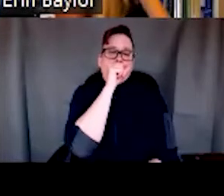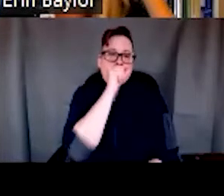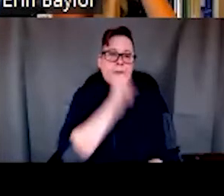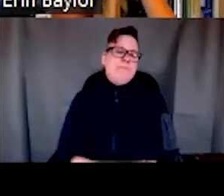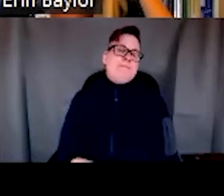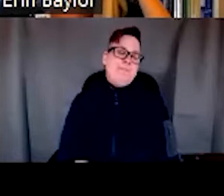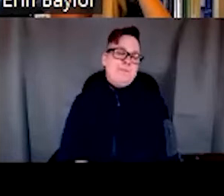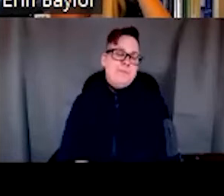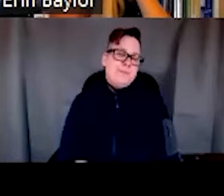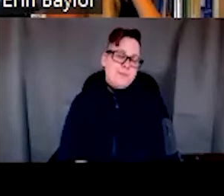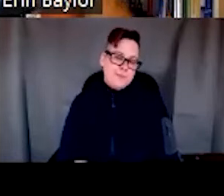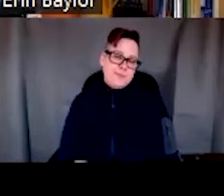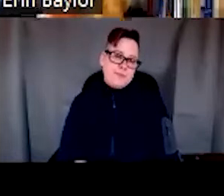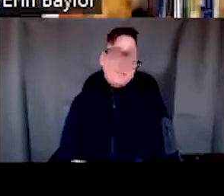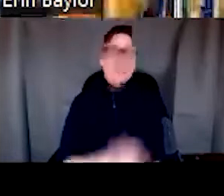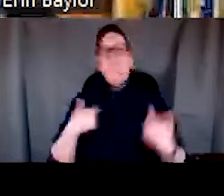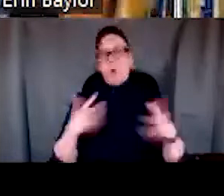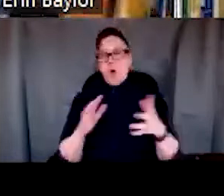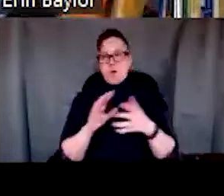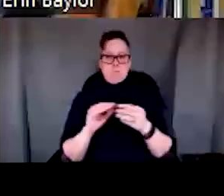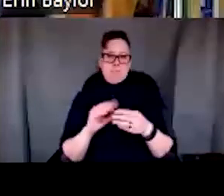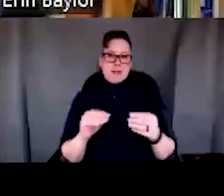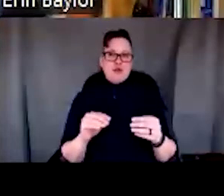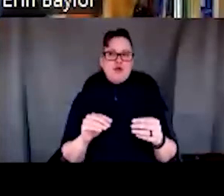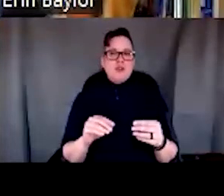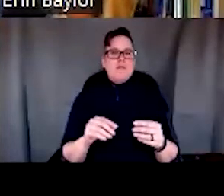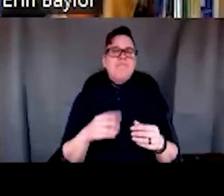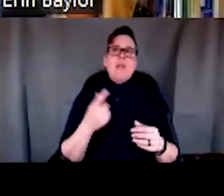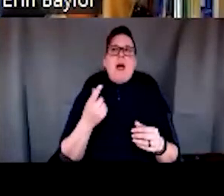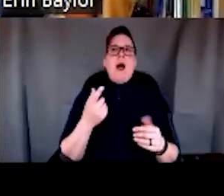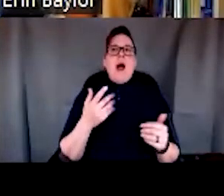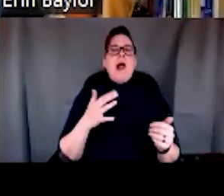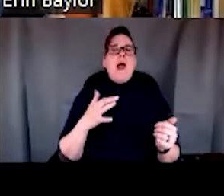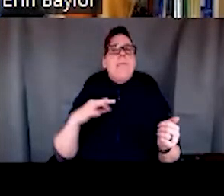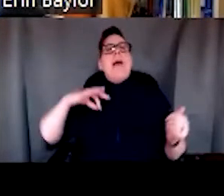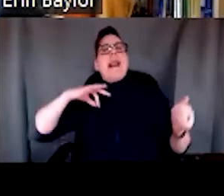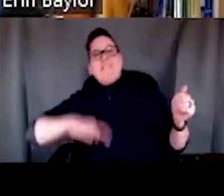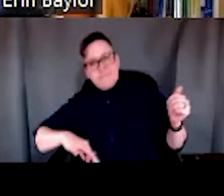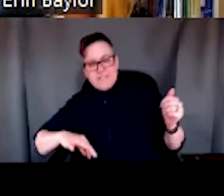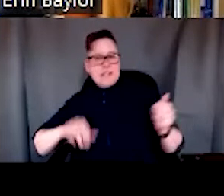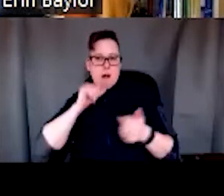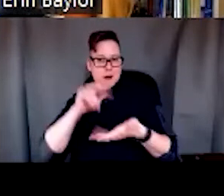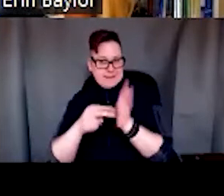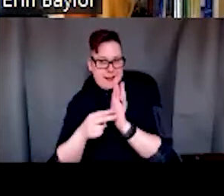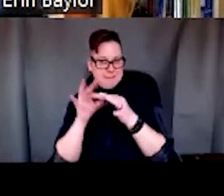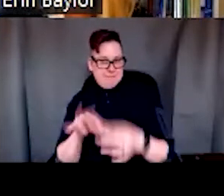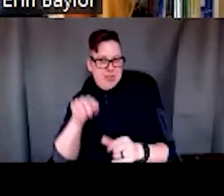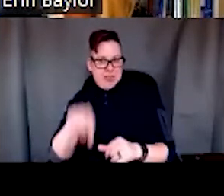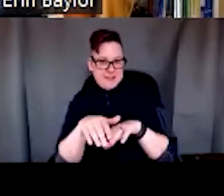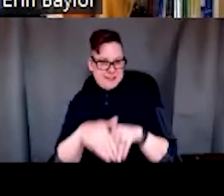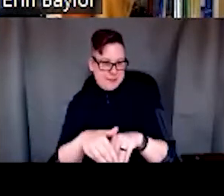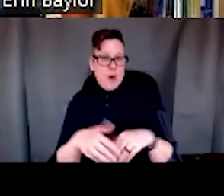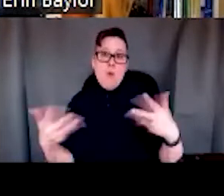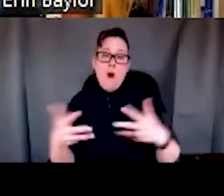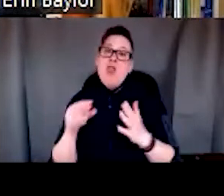so the biggest, as I mentioned, kind of unintended benefits or consequences of the simulation was students really, um,